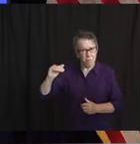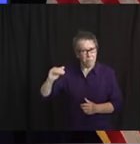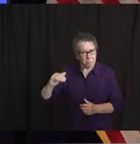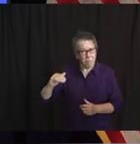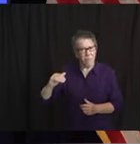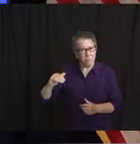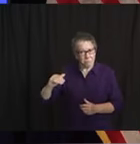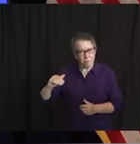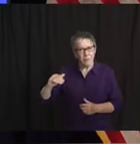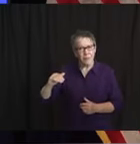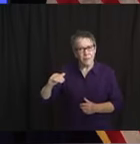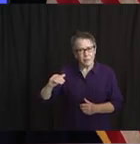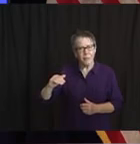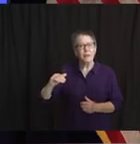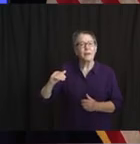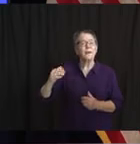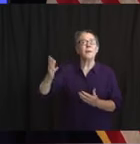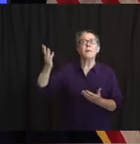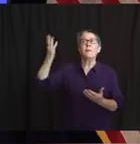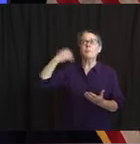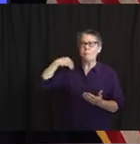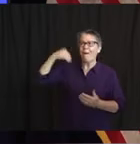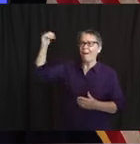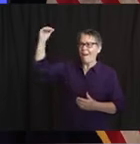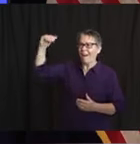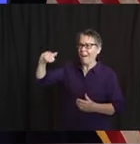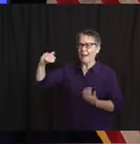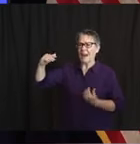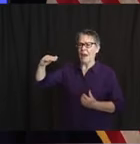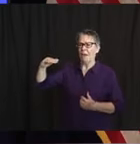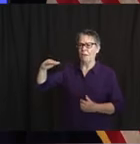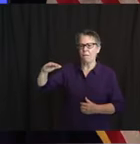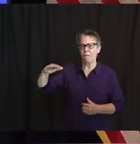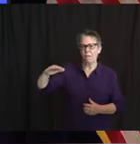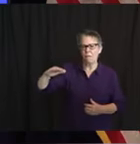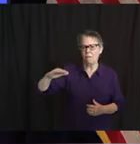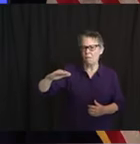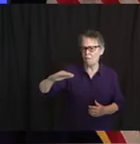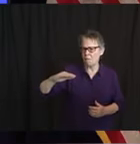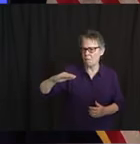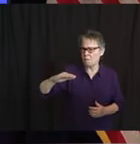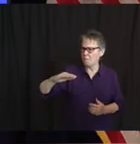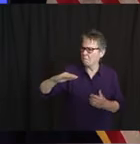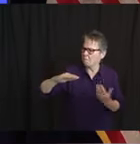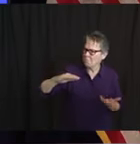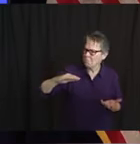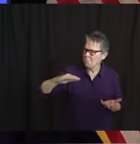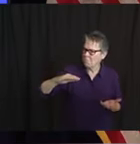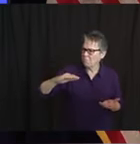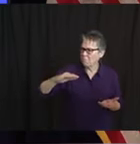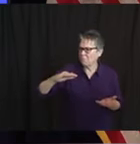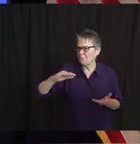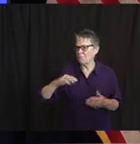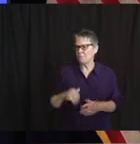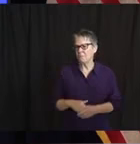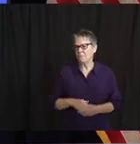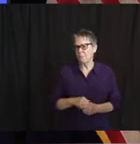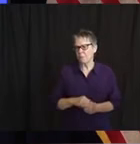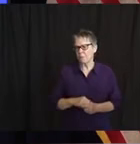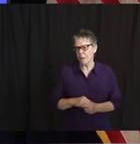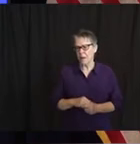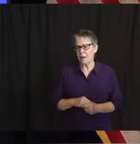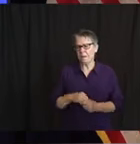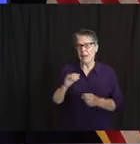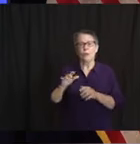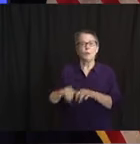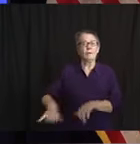So on universal testing on long-term care facilities, they are mandated, in fact, not even by us, by the federal government, to have